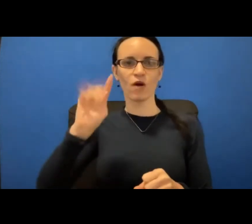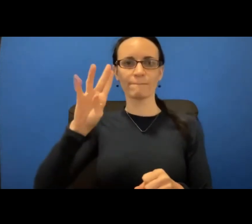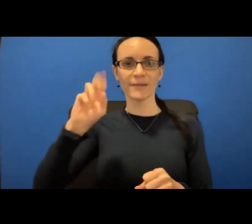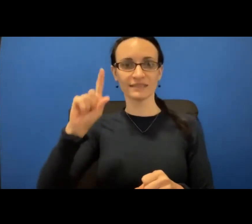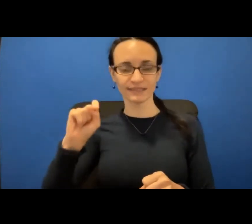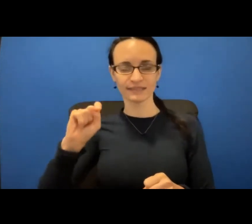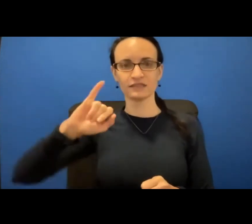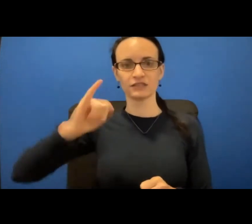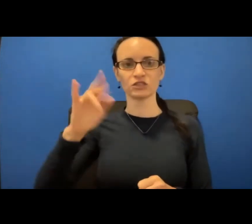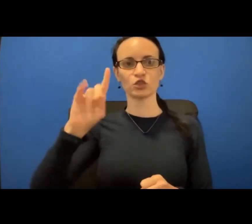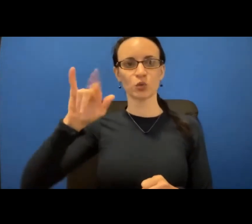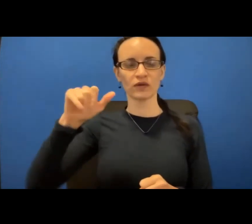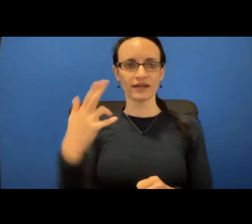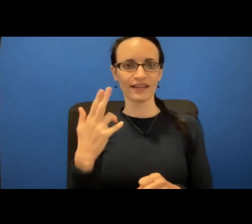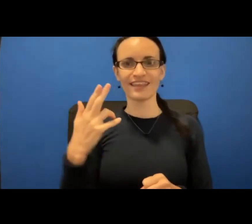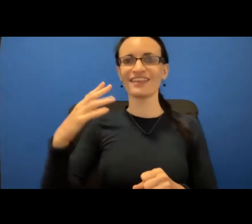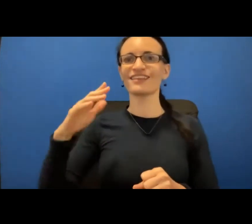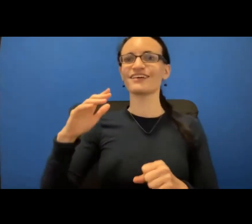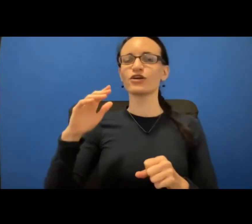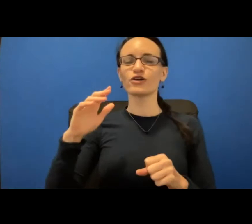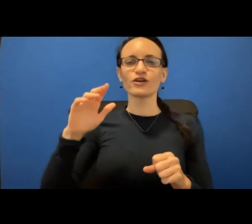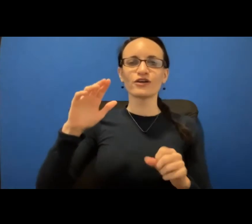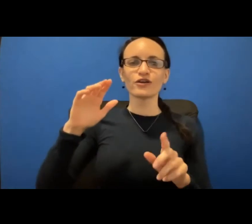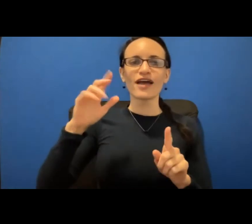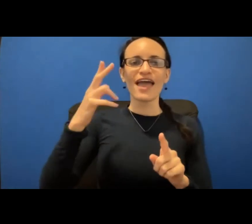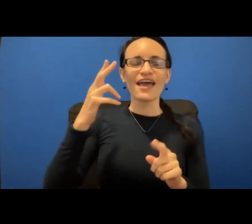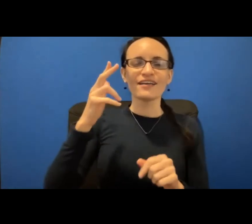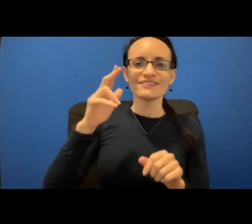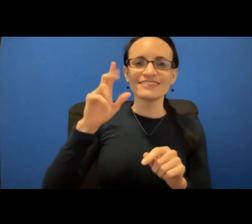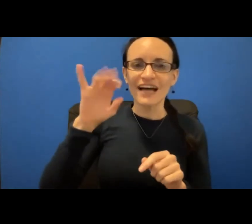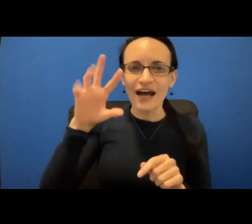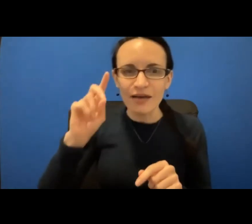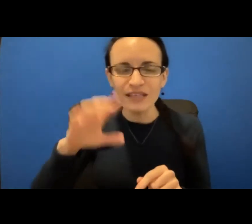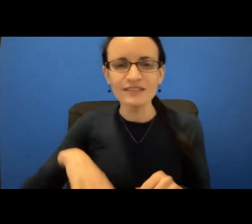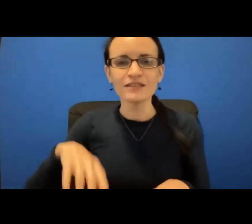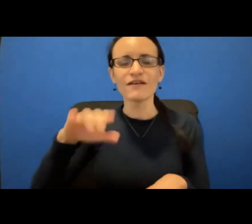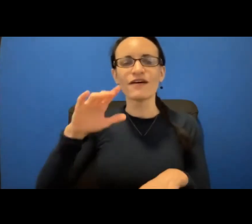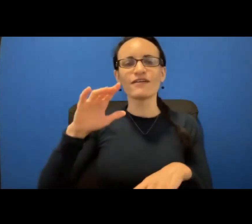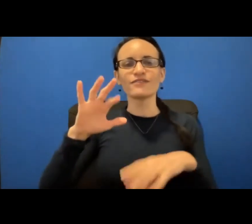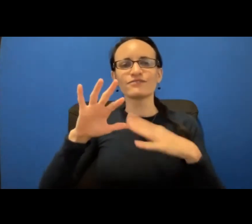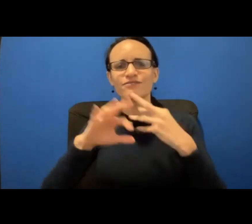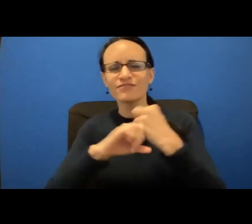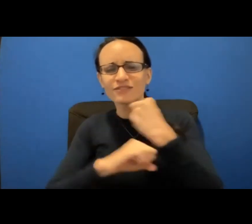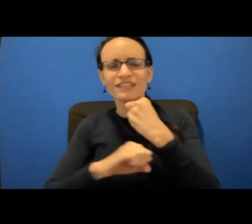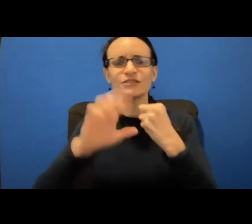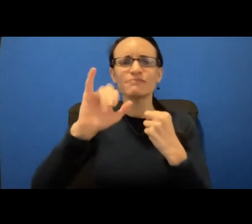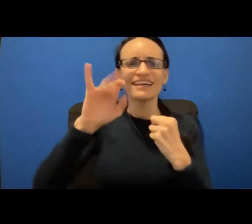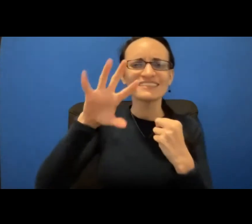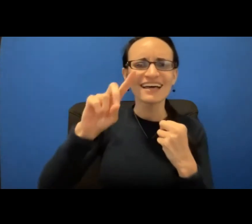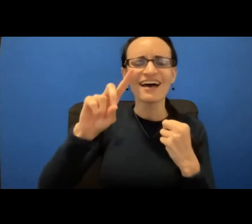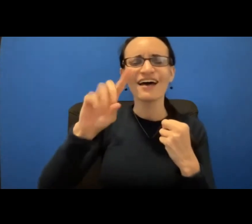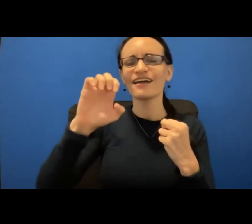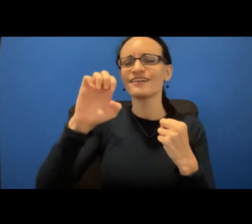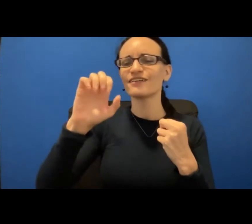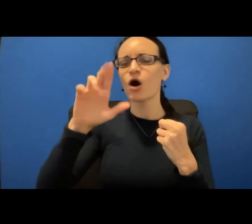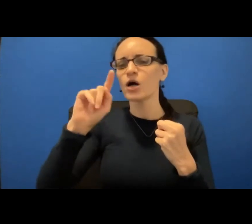Burson, Dr. Rachel and Henry Brehm, Heather Diamond, the Butchko Family Foundation, Bayside Auto Group, Doyle